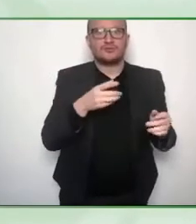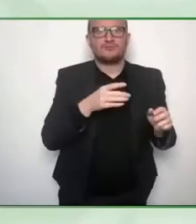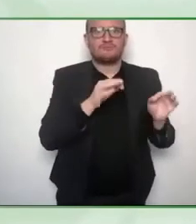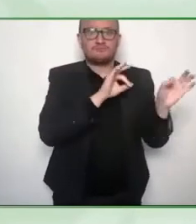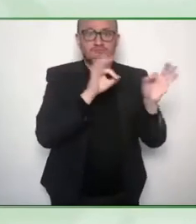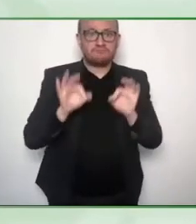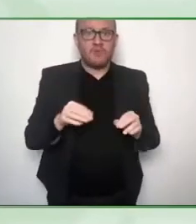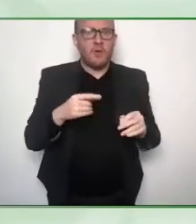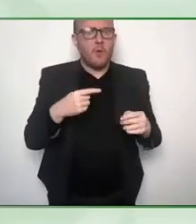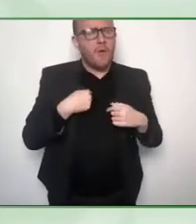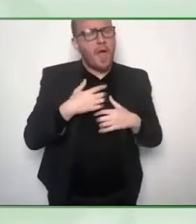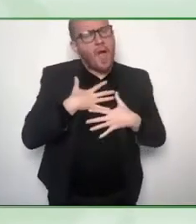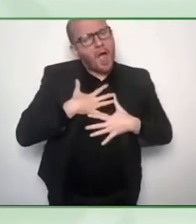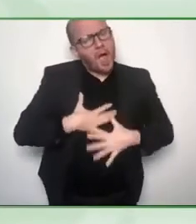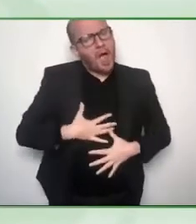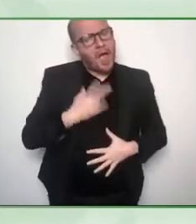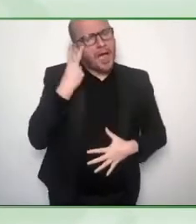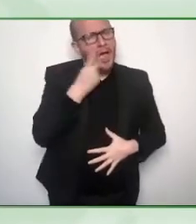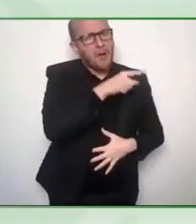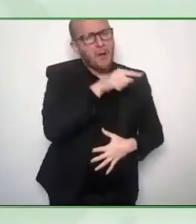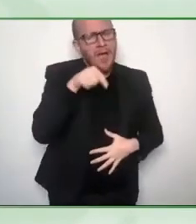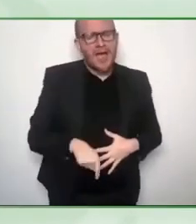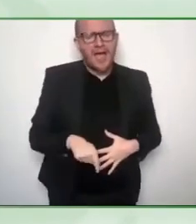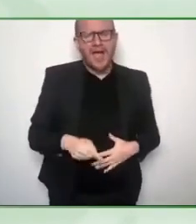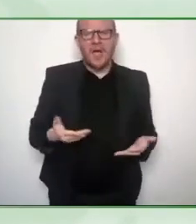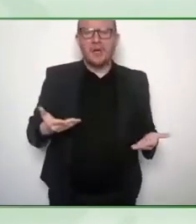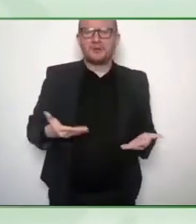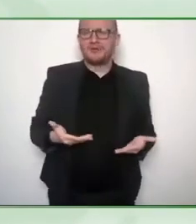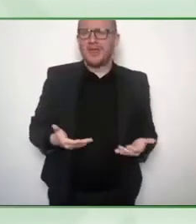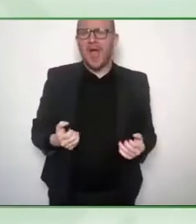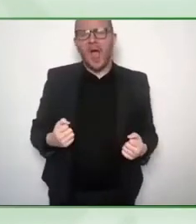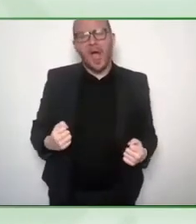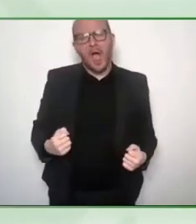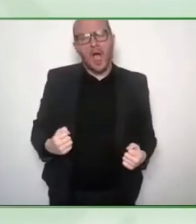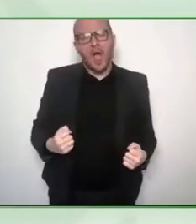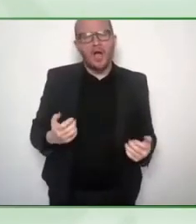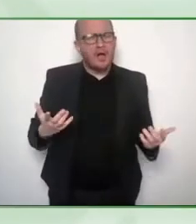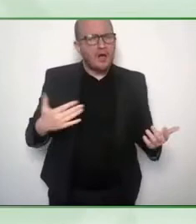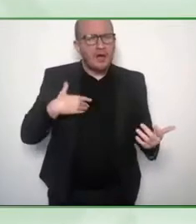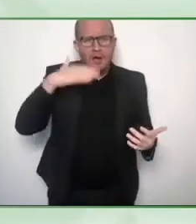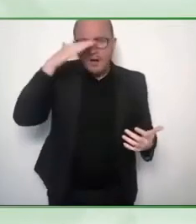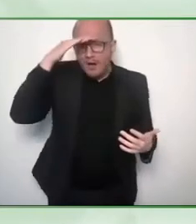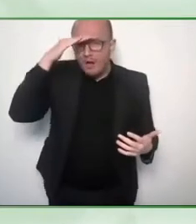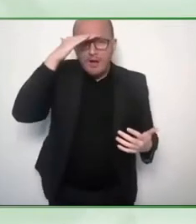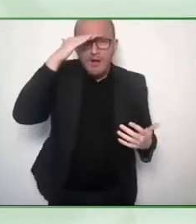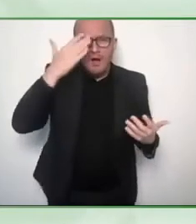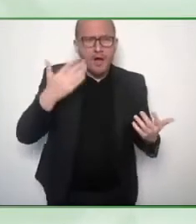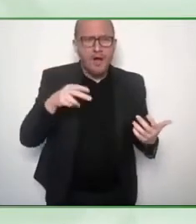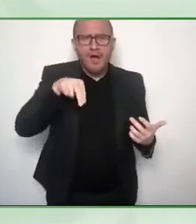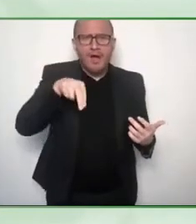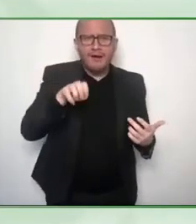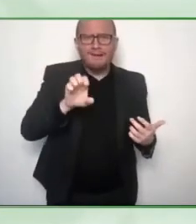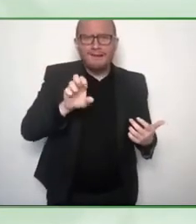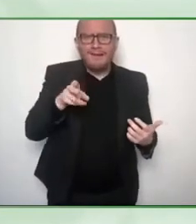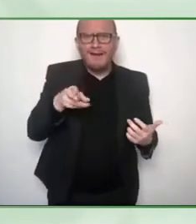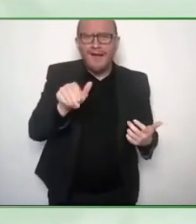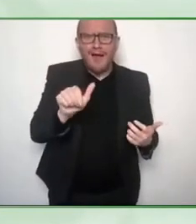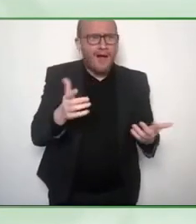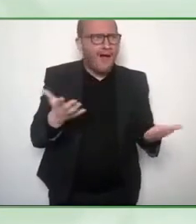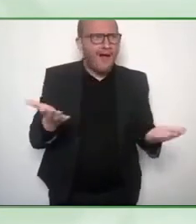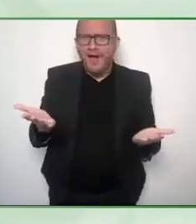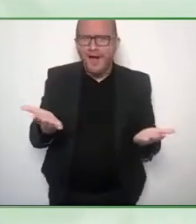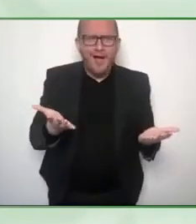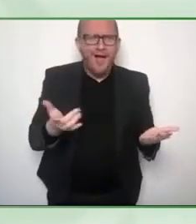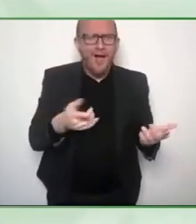Actually, so many of us have been talking about where's our lovely Aneha? Yeah. So know that you're missed. And before